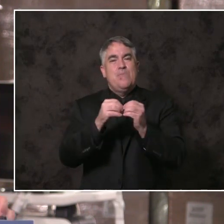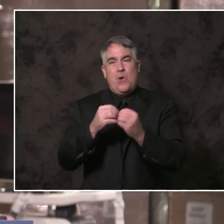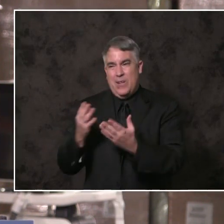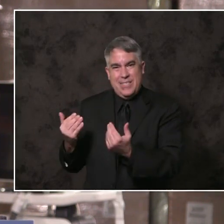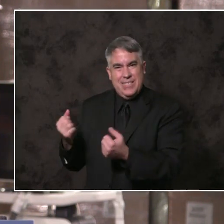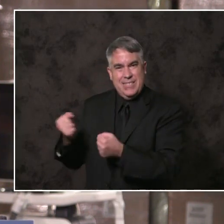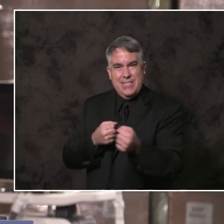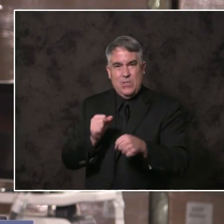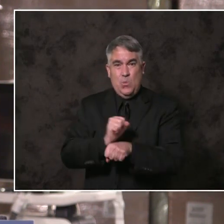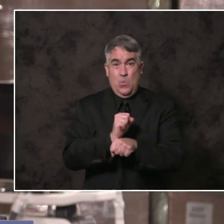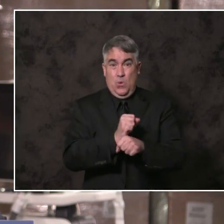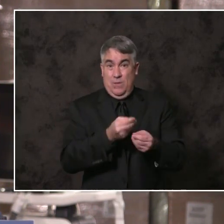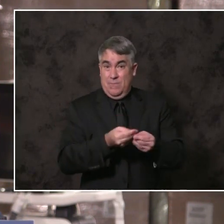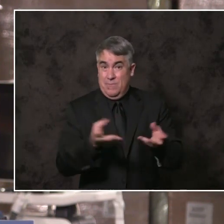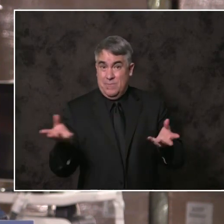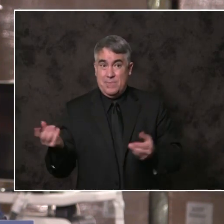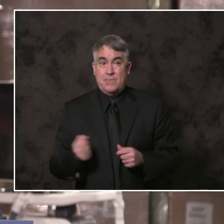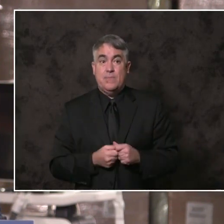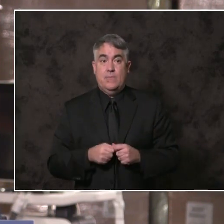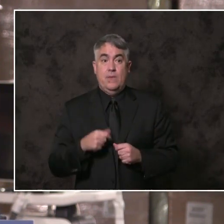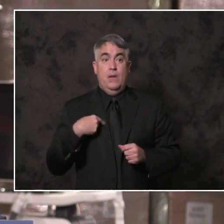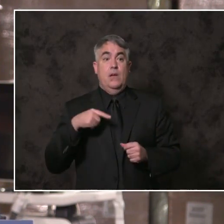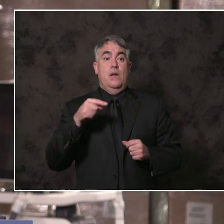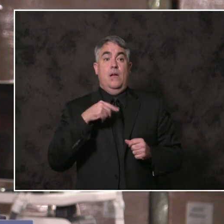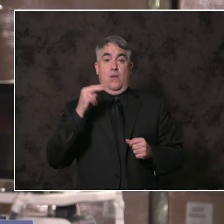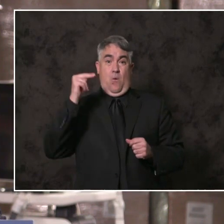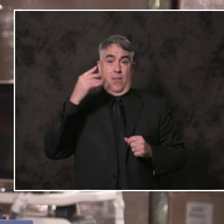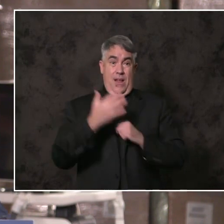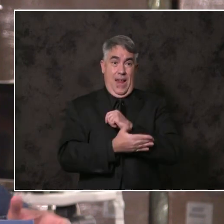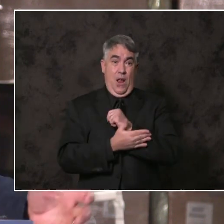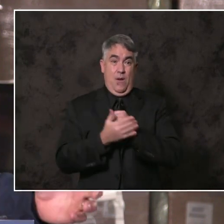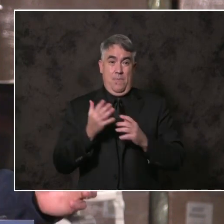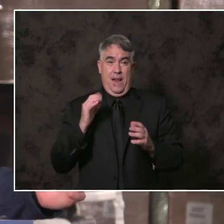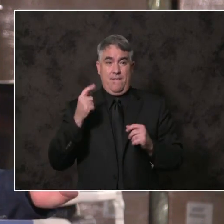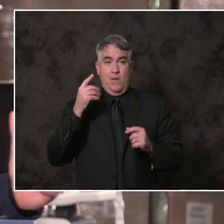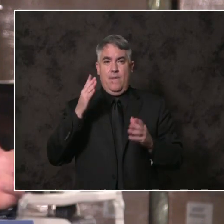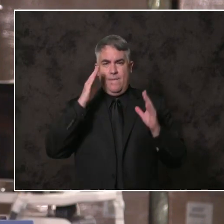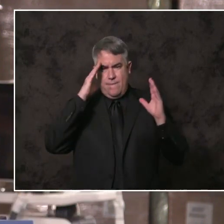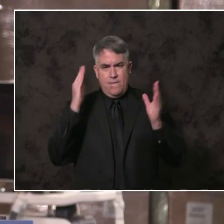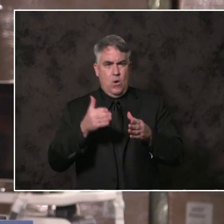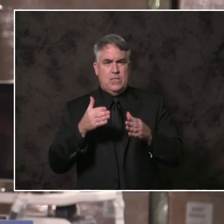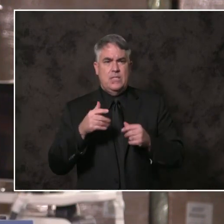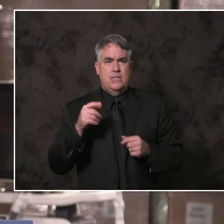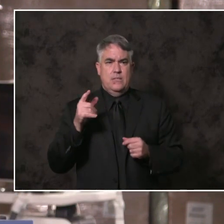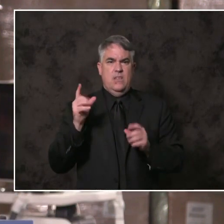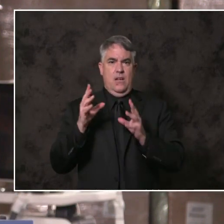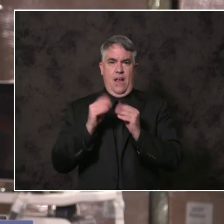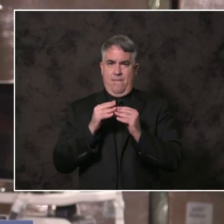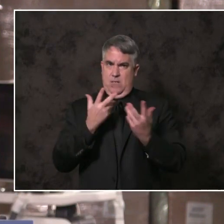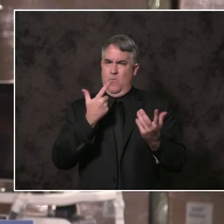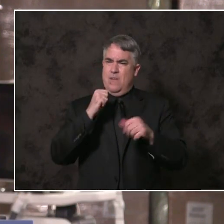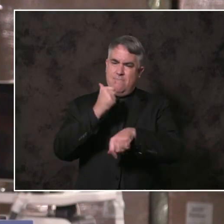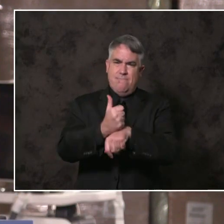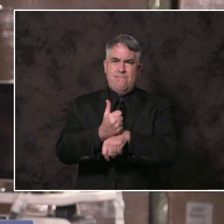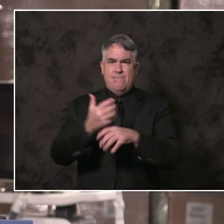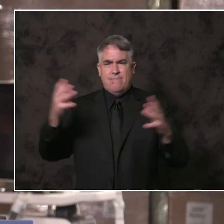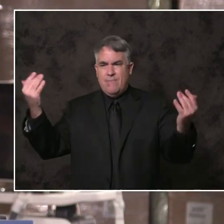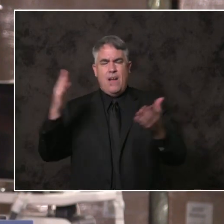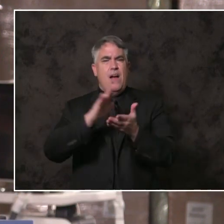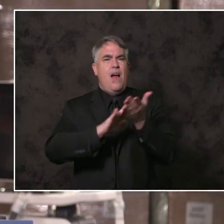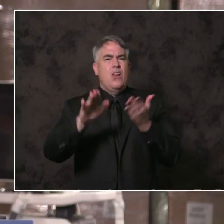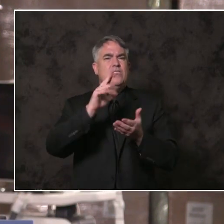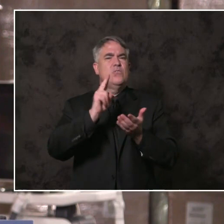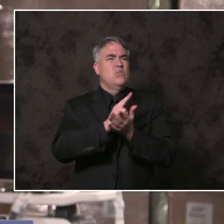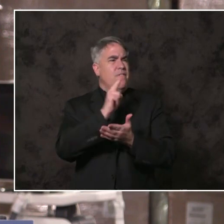kind San Diego County Behavioral Health Workforce Conference, bringing together the heads of our major universities and community colleges